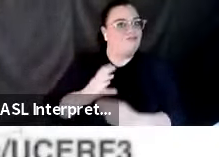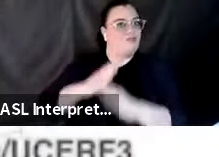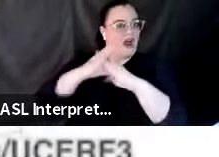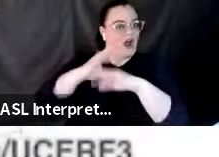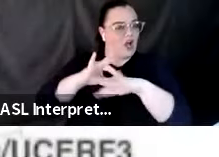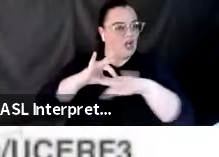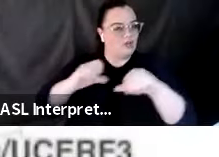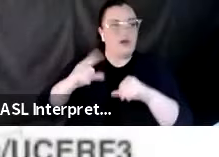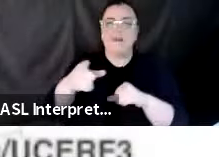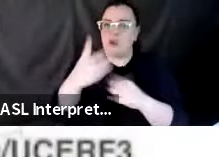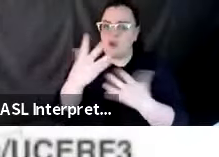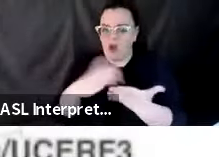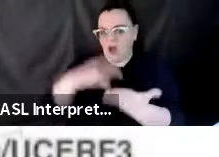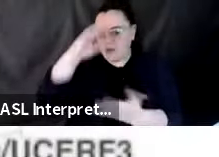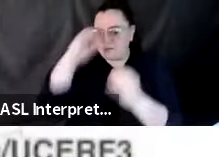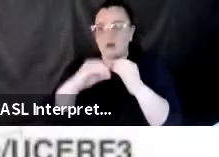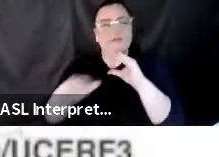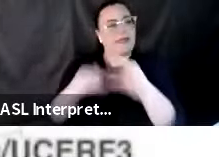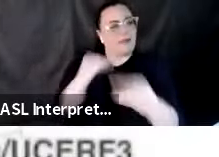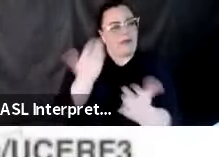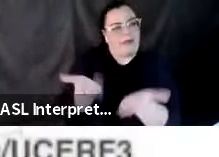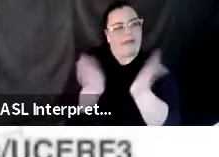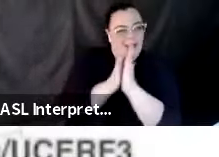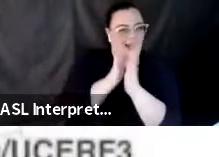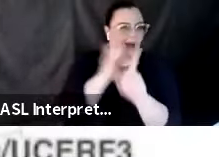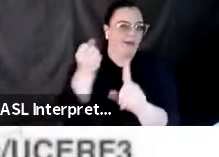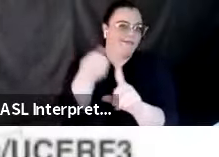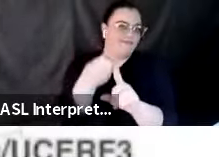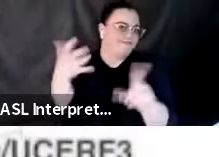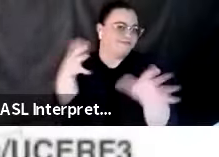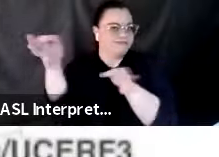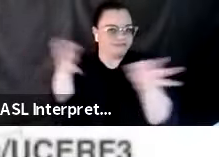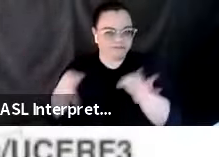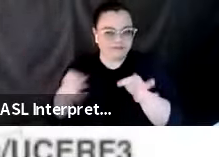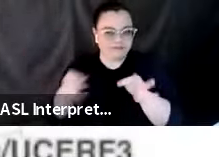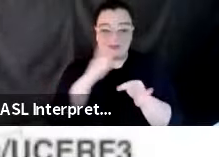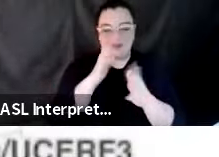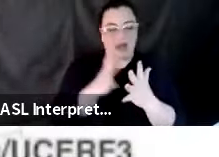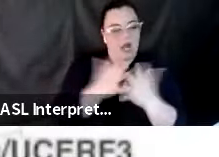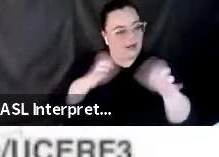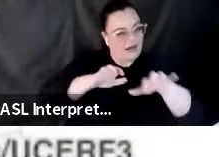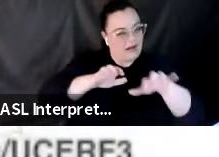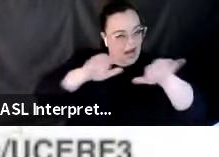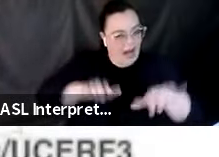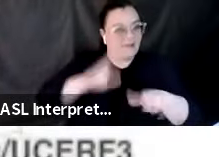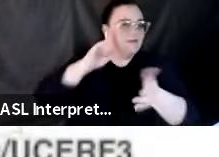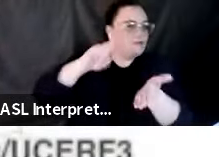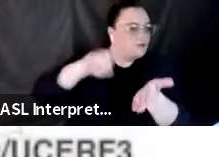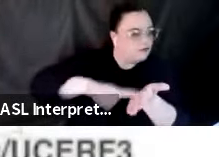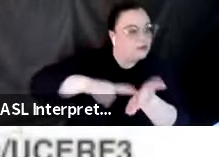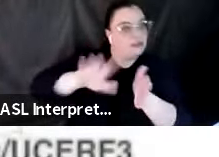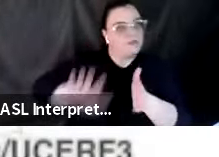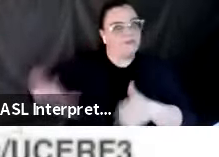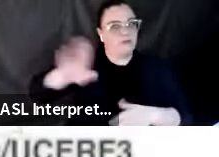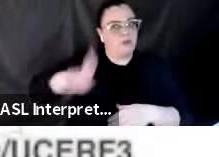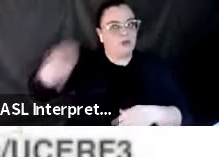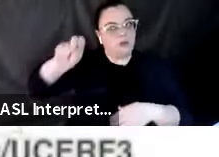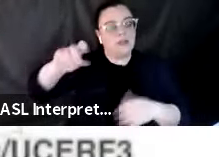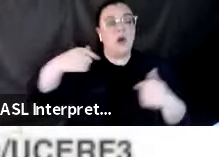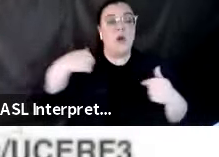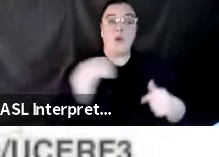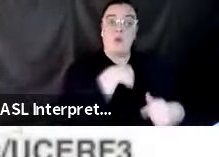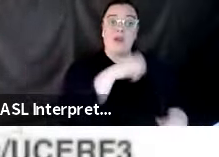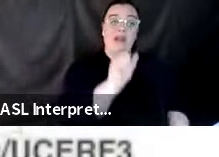but there's a lot of active research, uh, everywhere in the country. Uh, although SCEC focuses more on the California